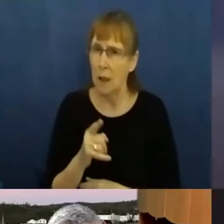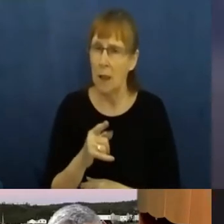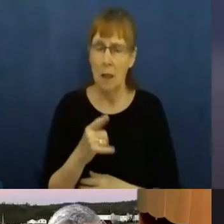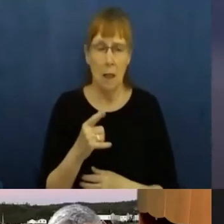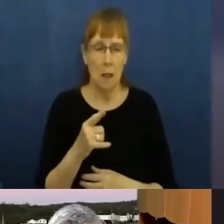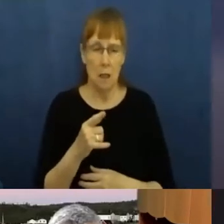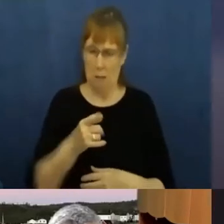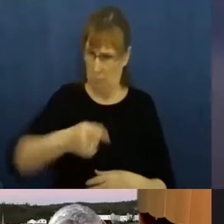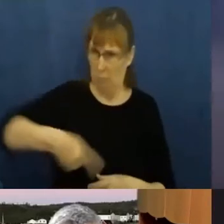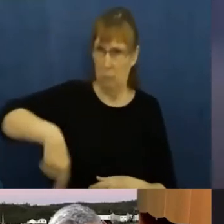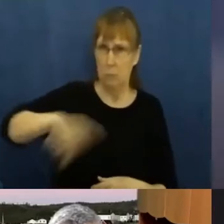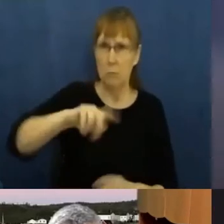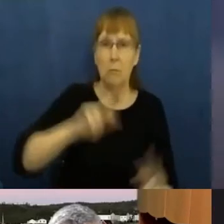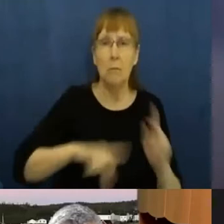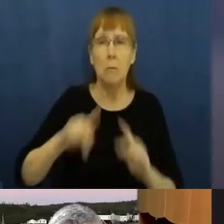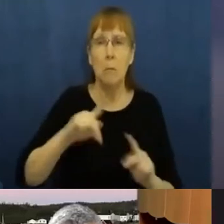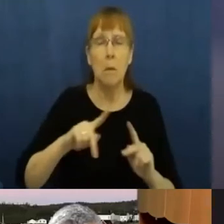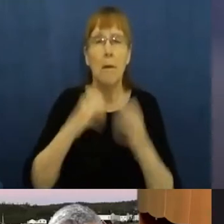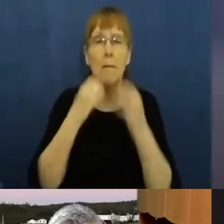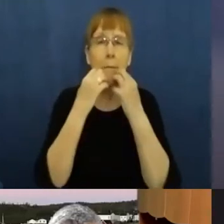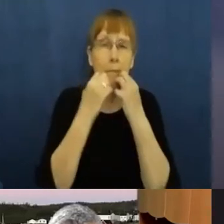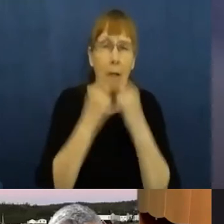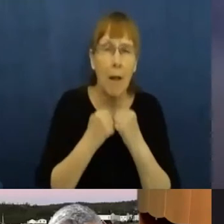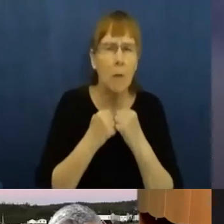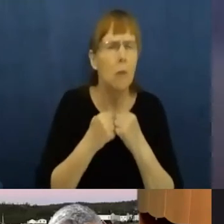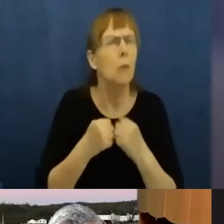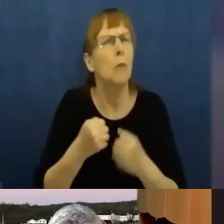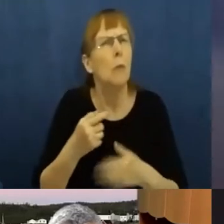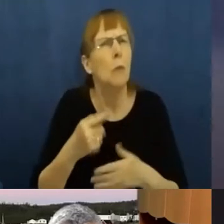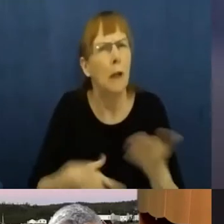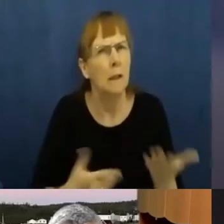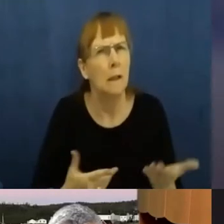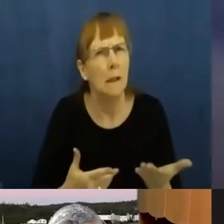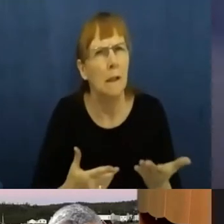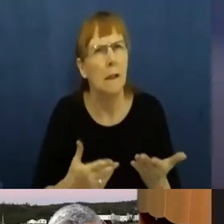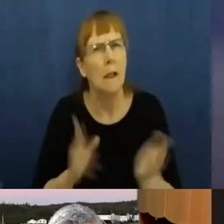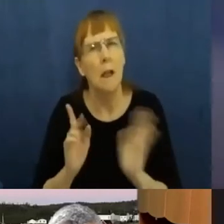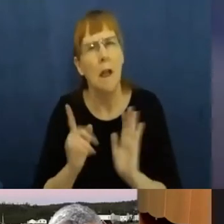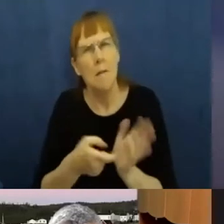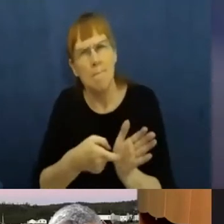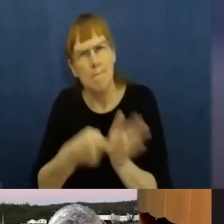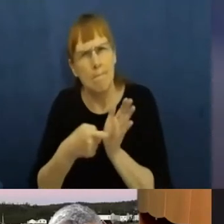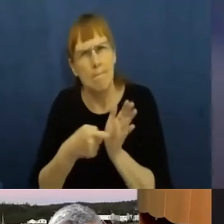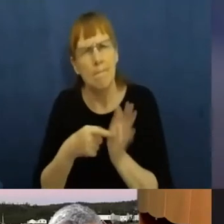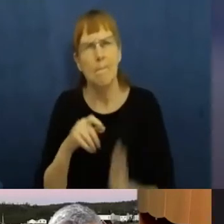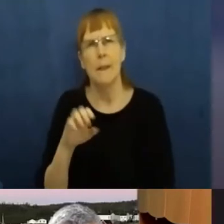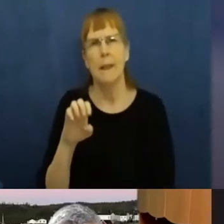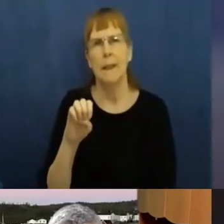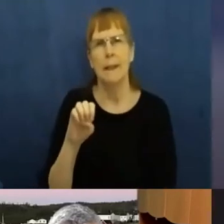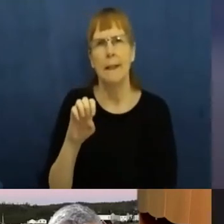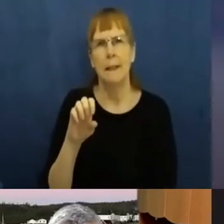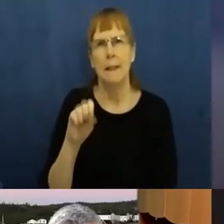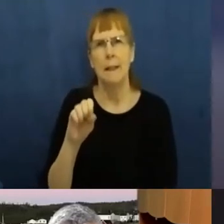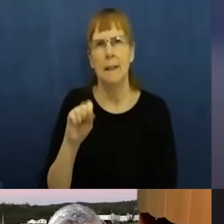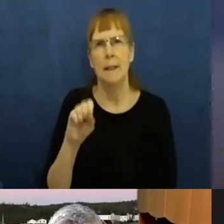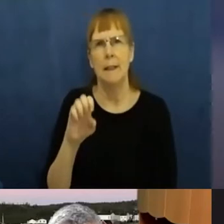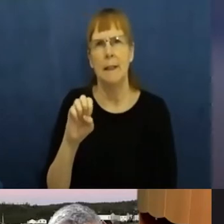is essential in this country? And are we really going to address that?